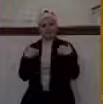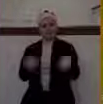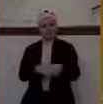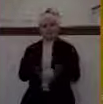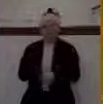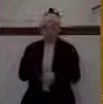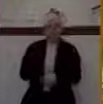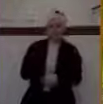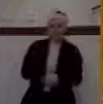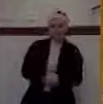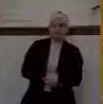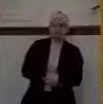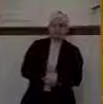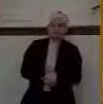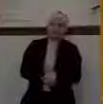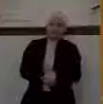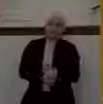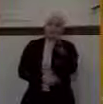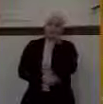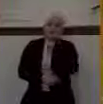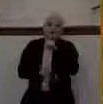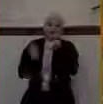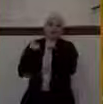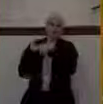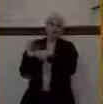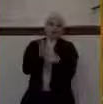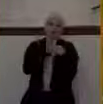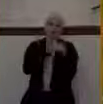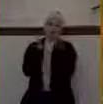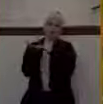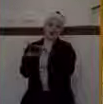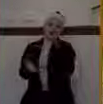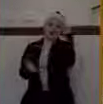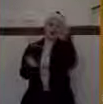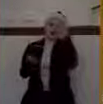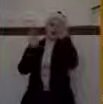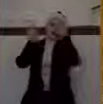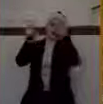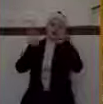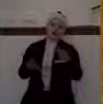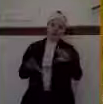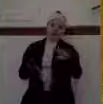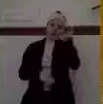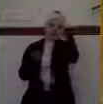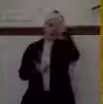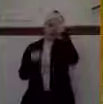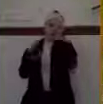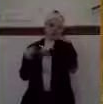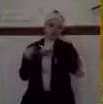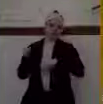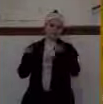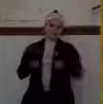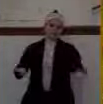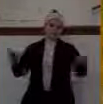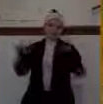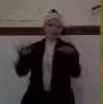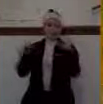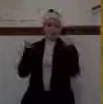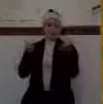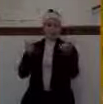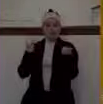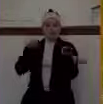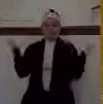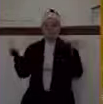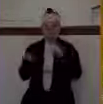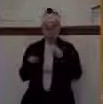Again, it was a grand showing of the glory and the greatness of the kingdom of Solomon. But now these shields